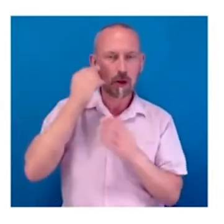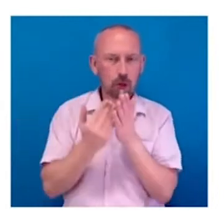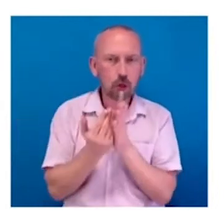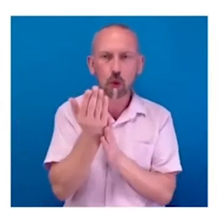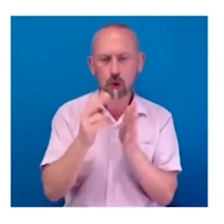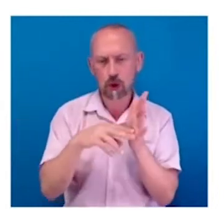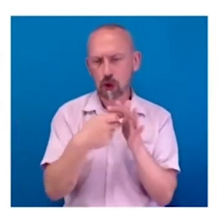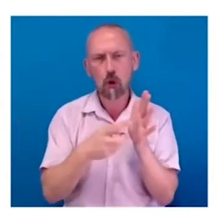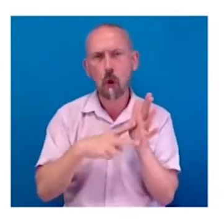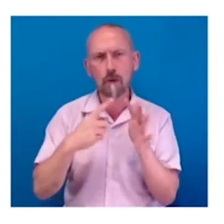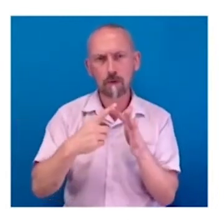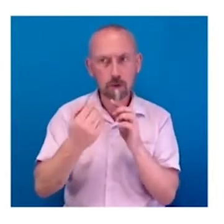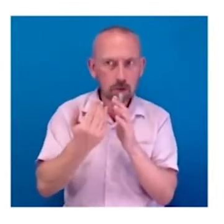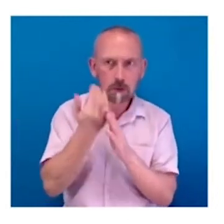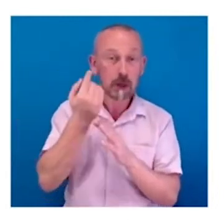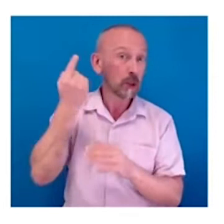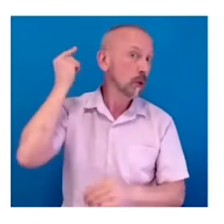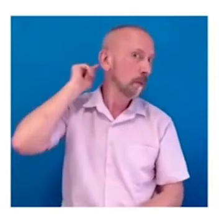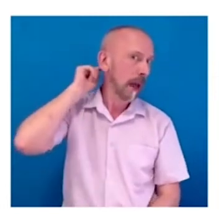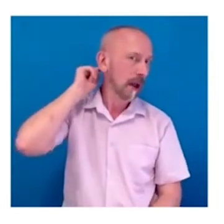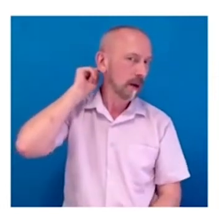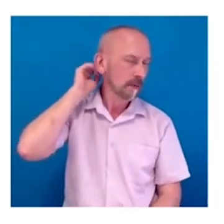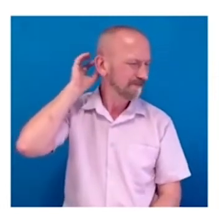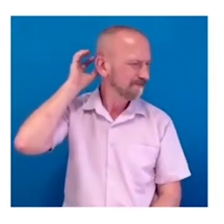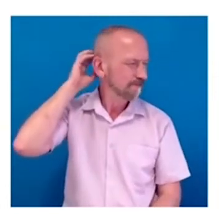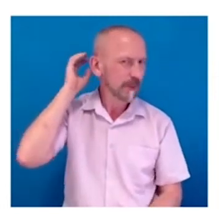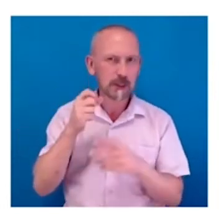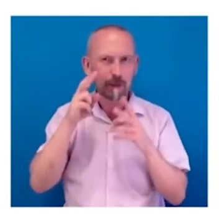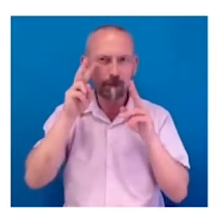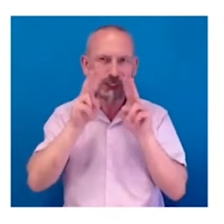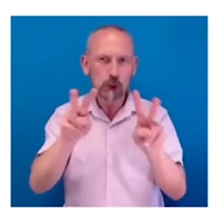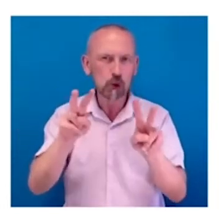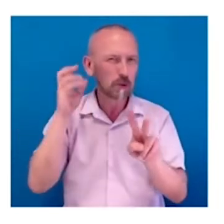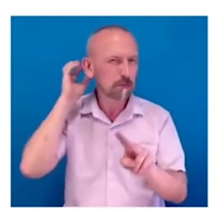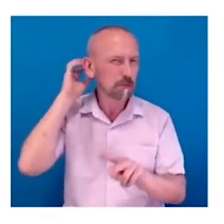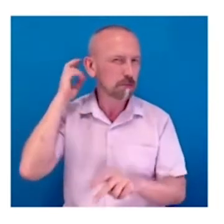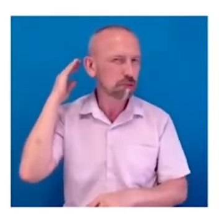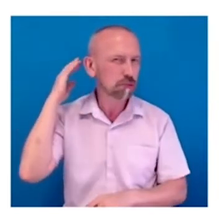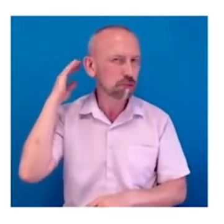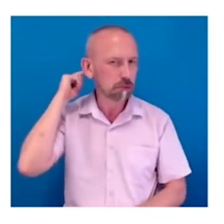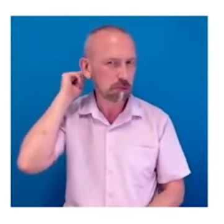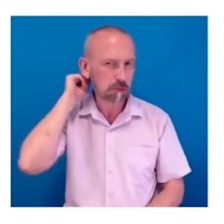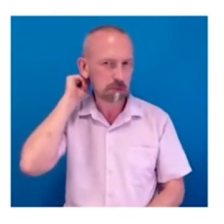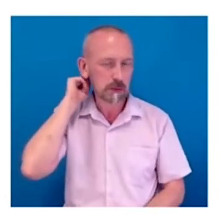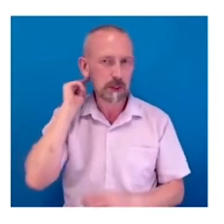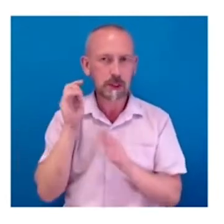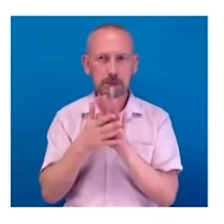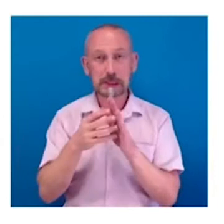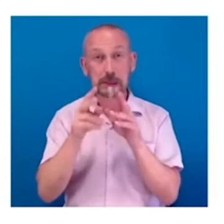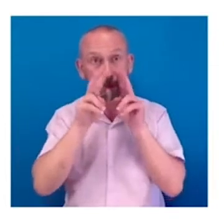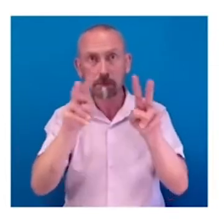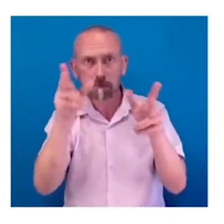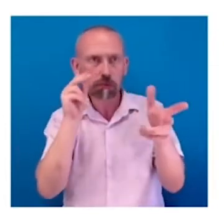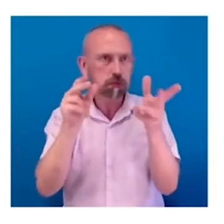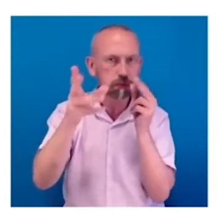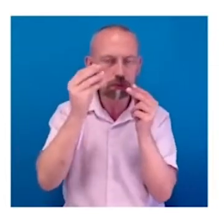to the back of your brain, where your visual cortex sits, where basically all imagery is being collected. The visual